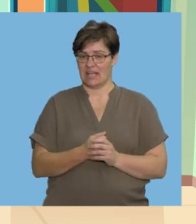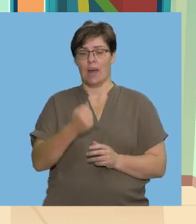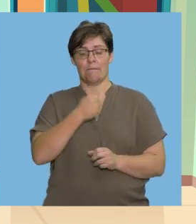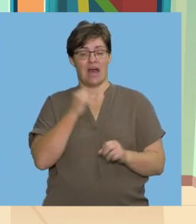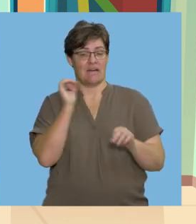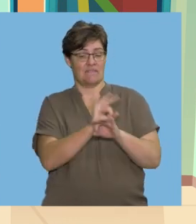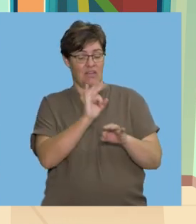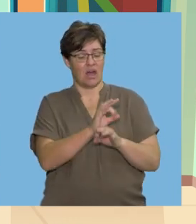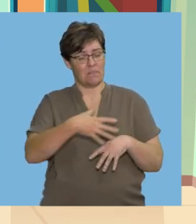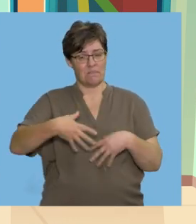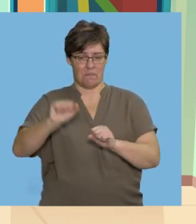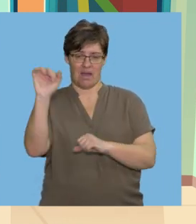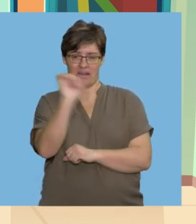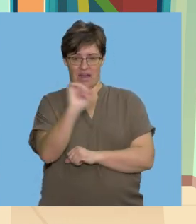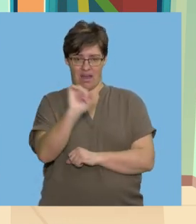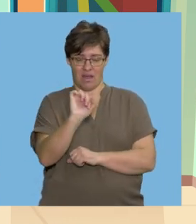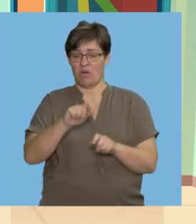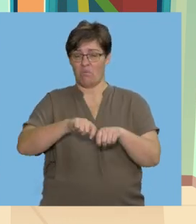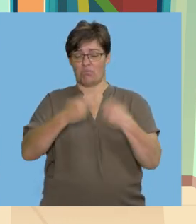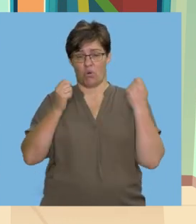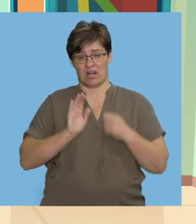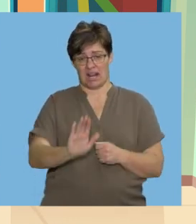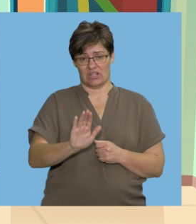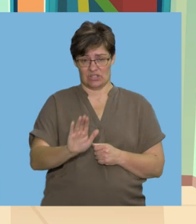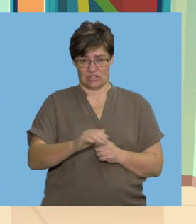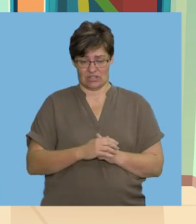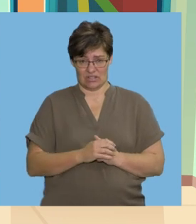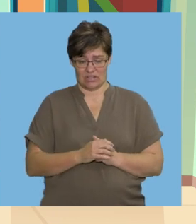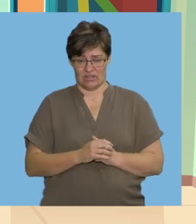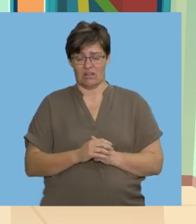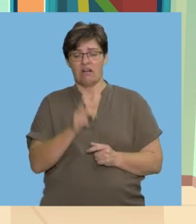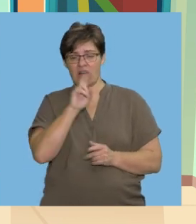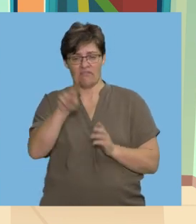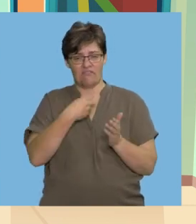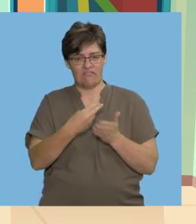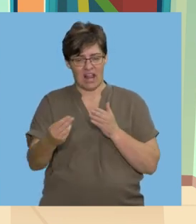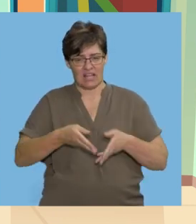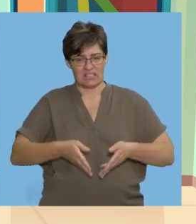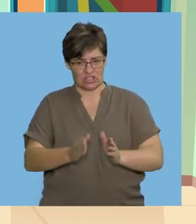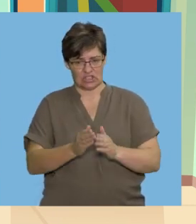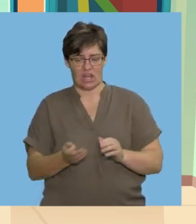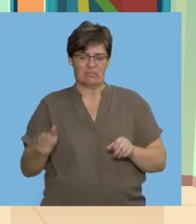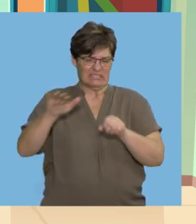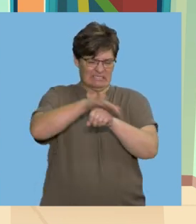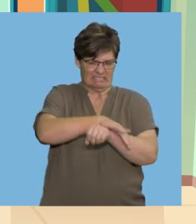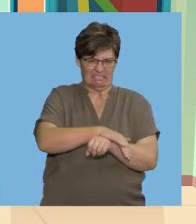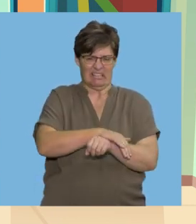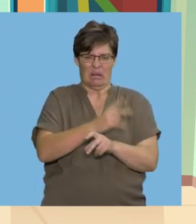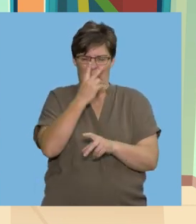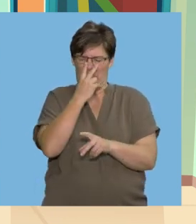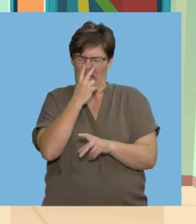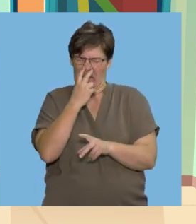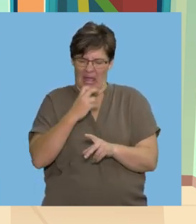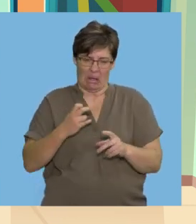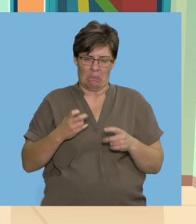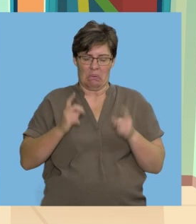Say My dad went to fetch a car with a broken clutch He fell into a ditch and was covered